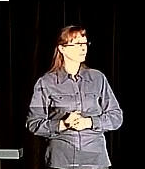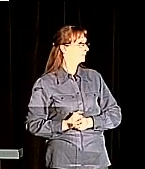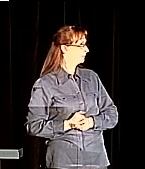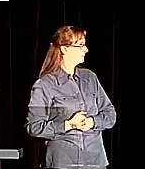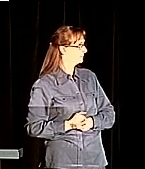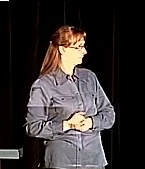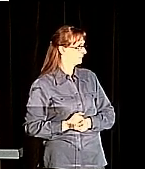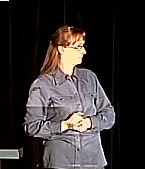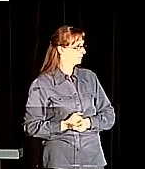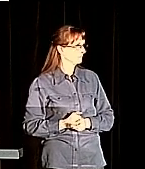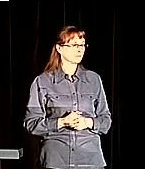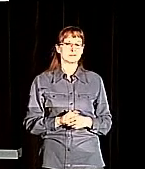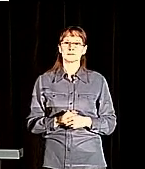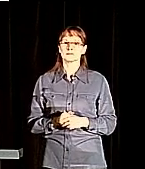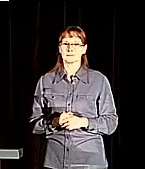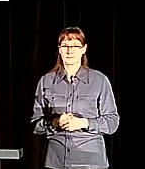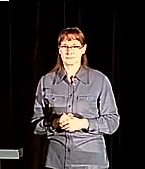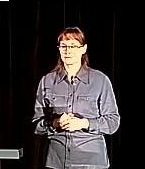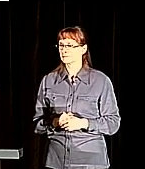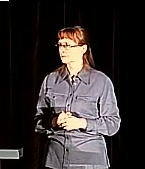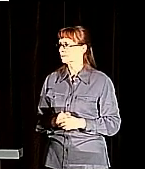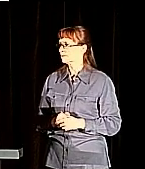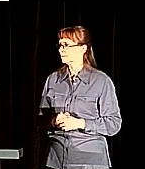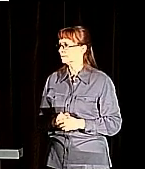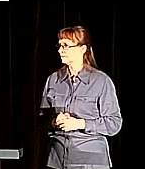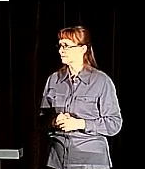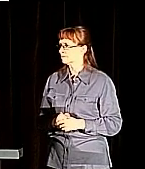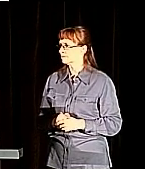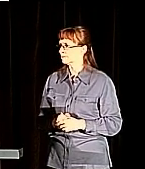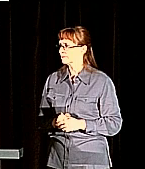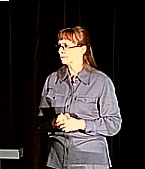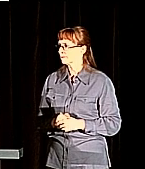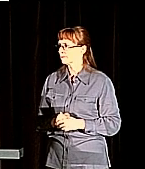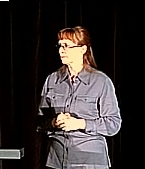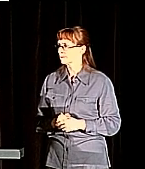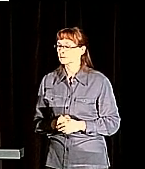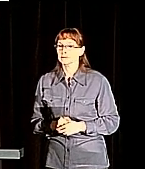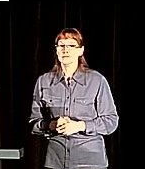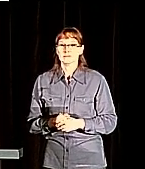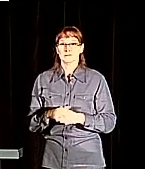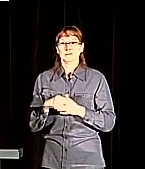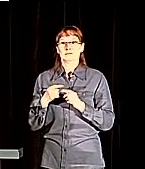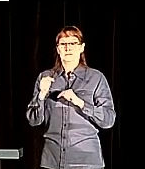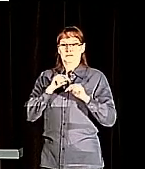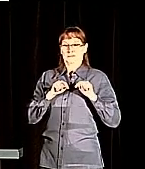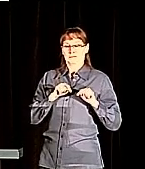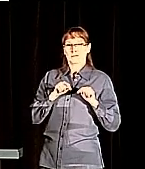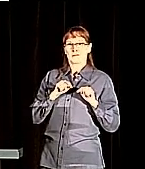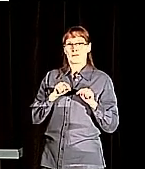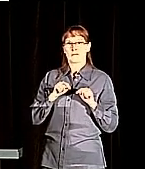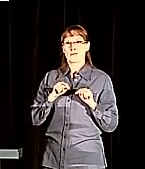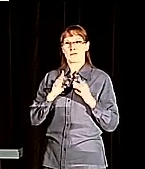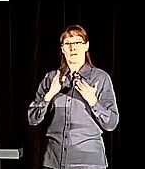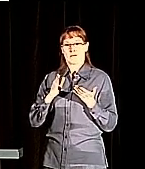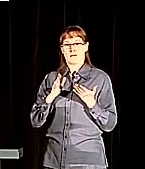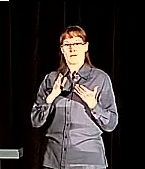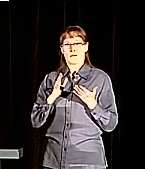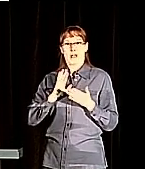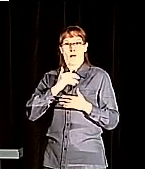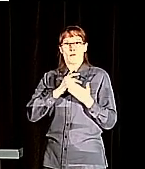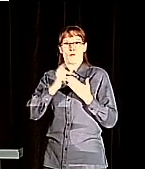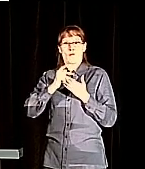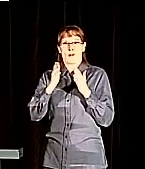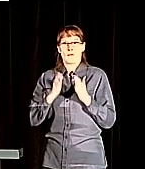For the backend, our programmer does not like using SKL. So he really enjoyed,